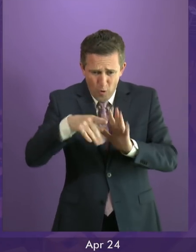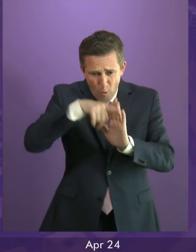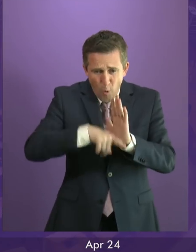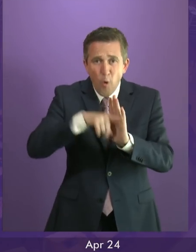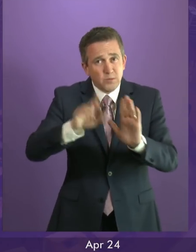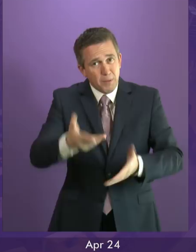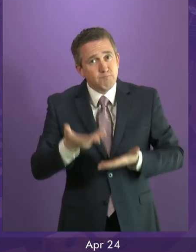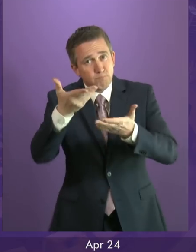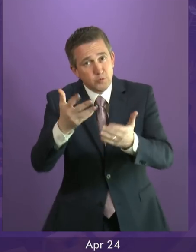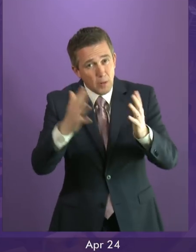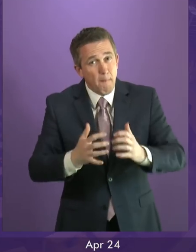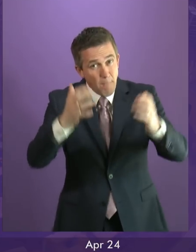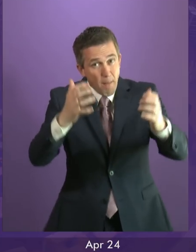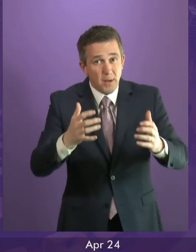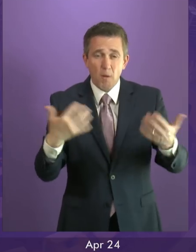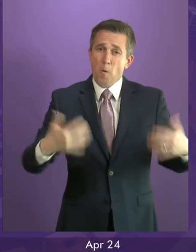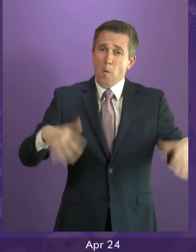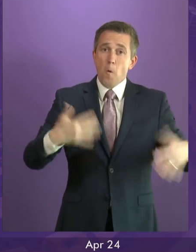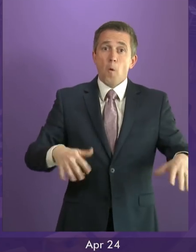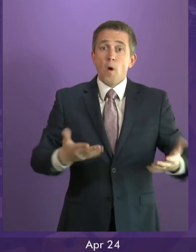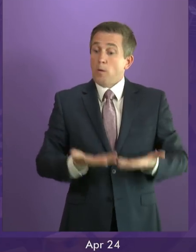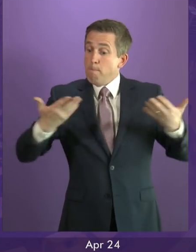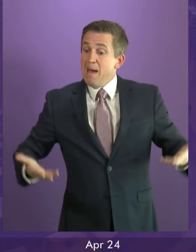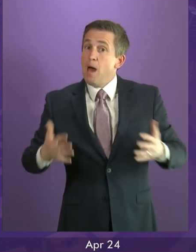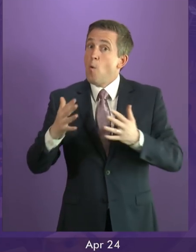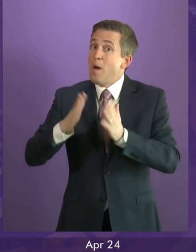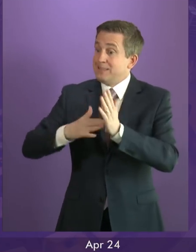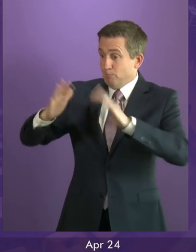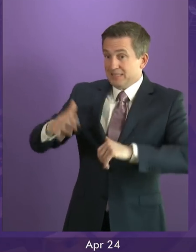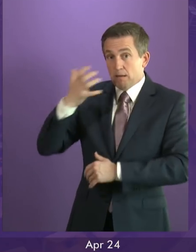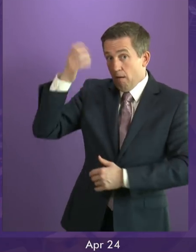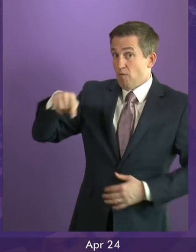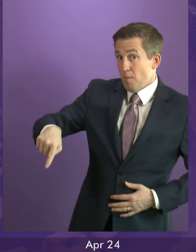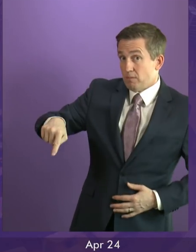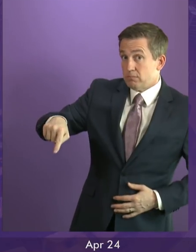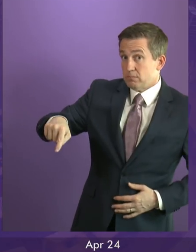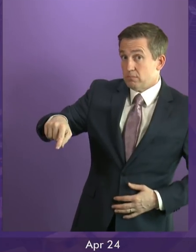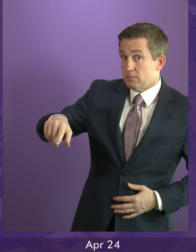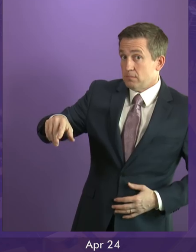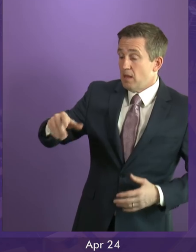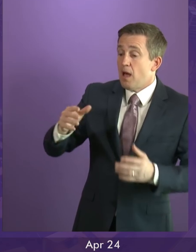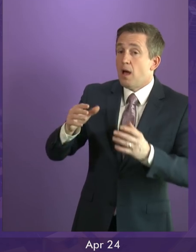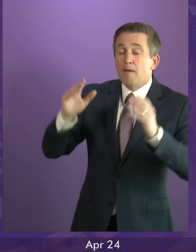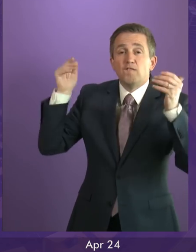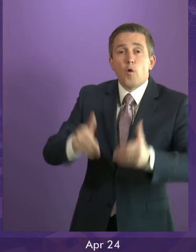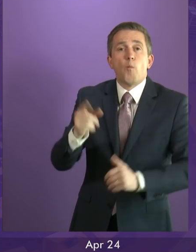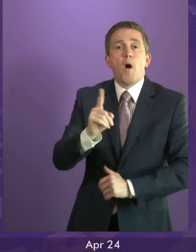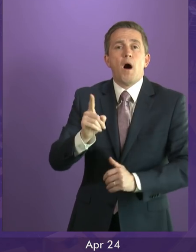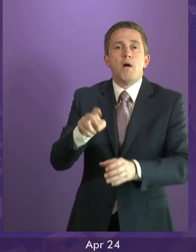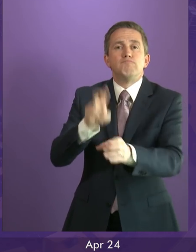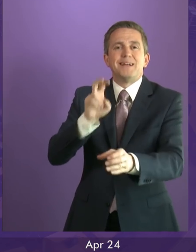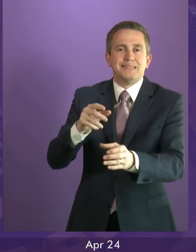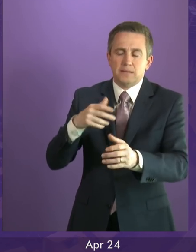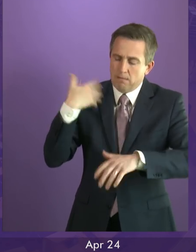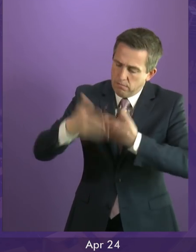this Parliament. By contrast, the Westminster Government, not one single piece of non-Brexit legislation. A